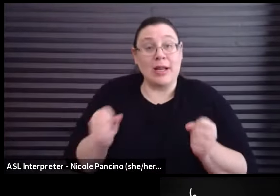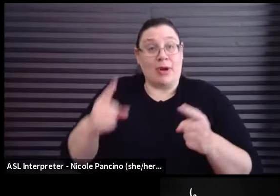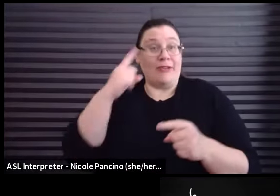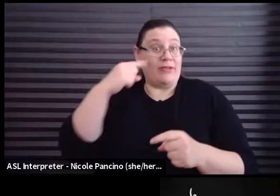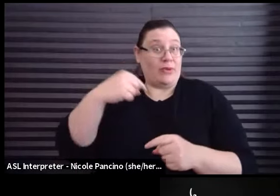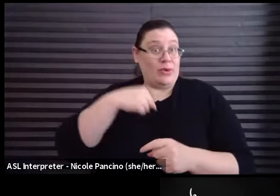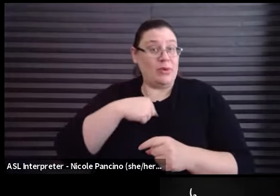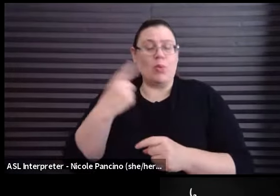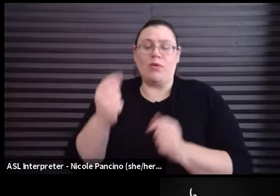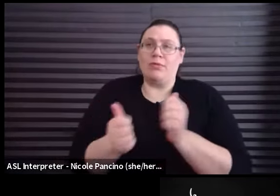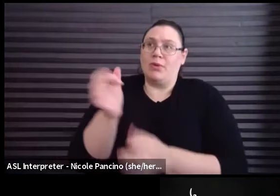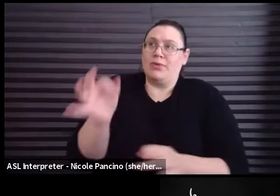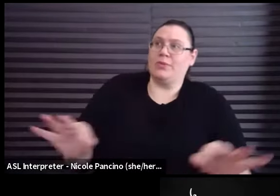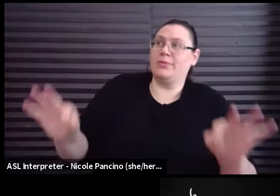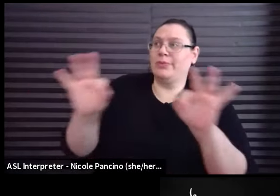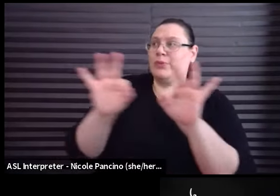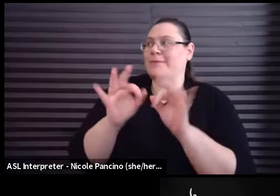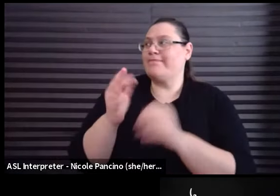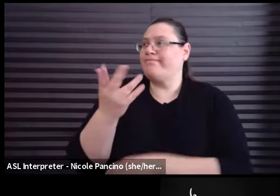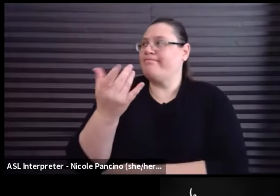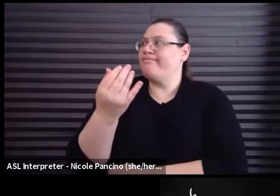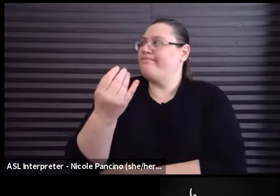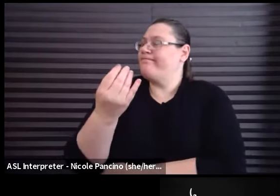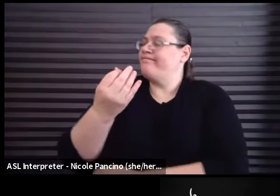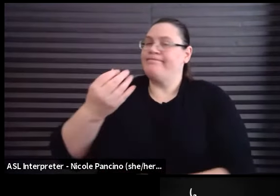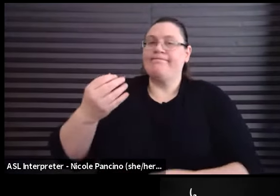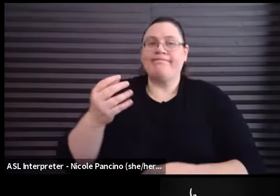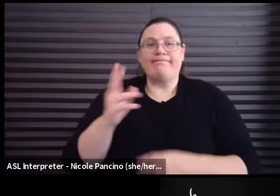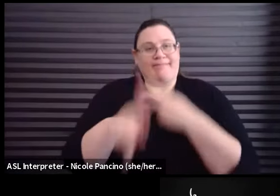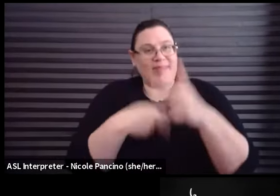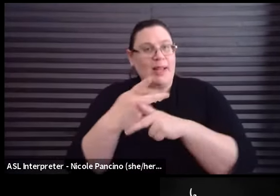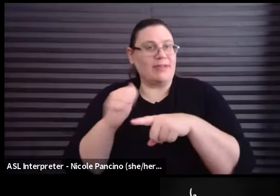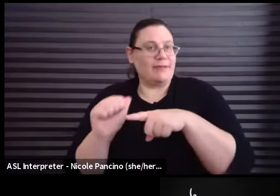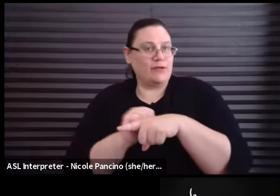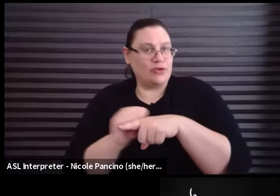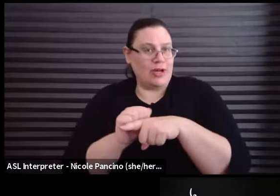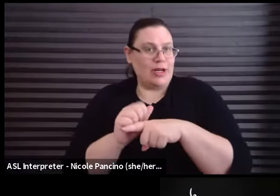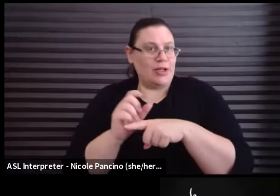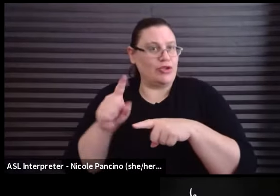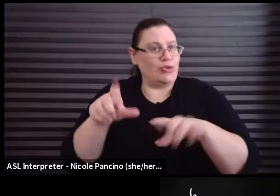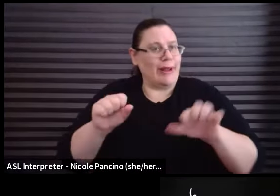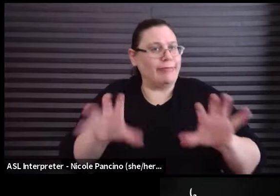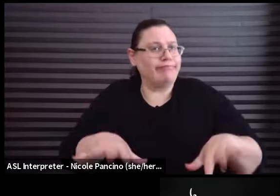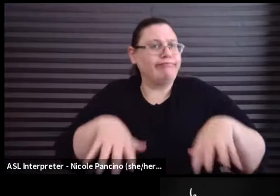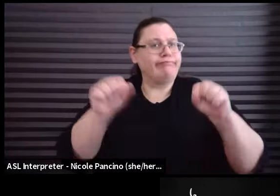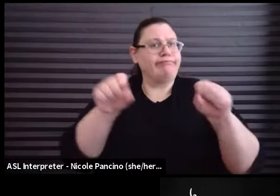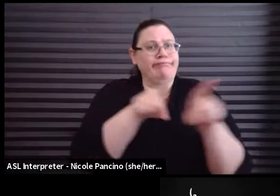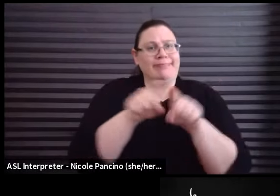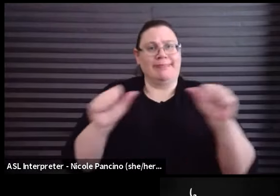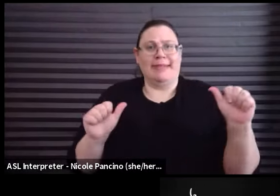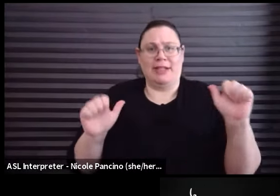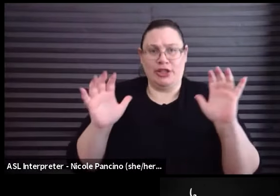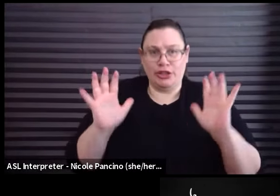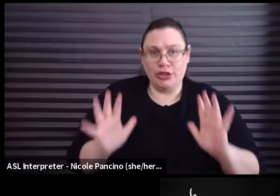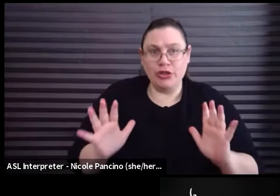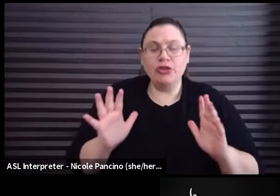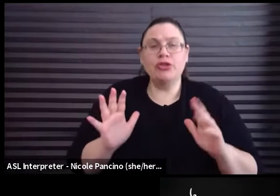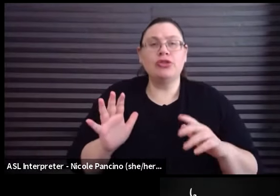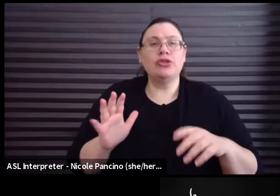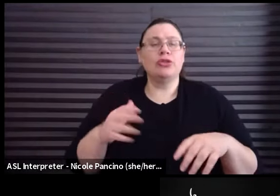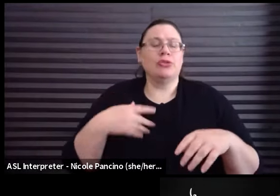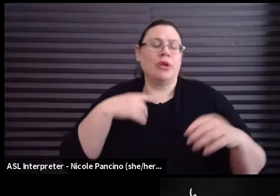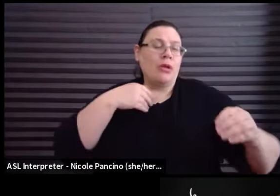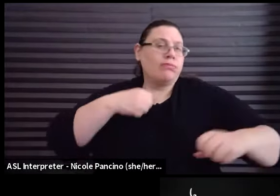most essential forms of training you can do as an actor. It's very freeing.